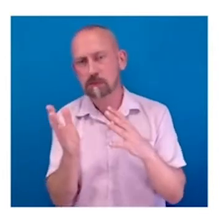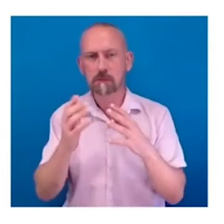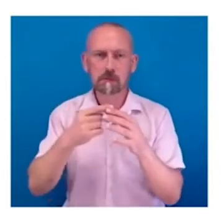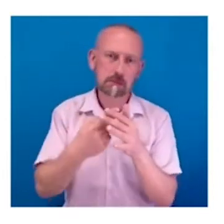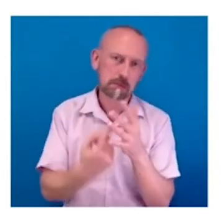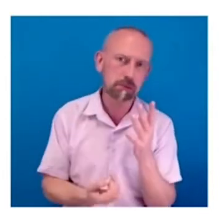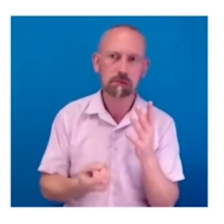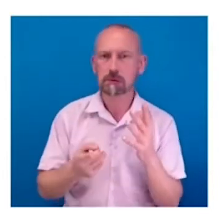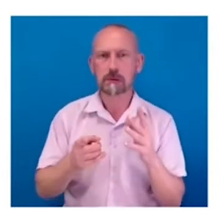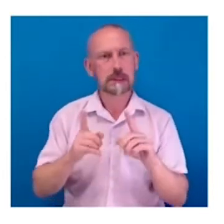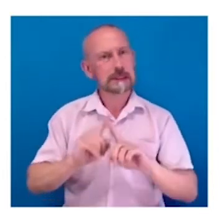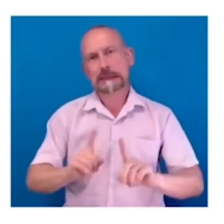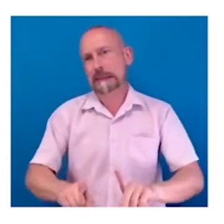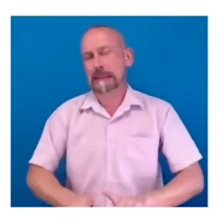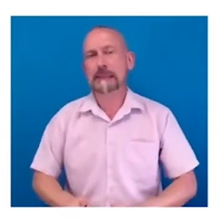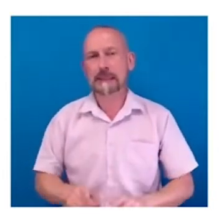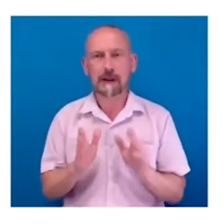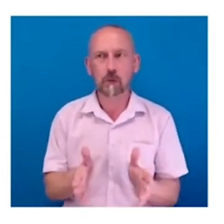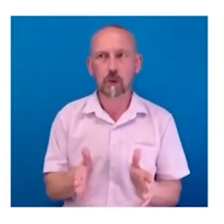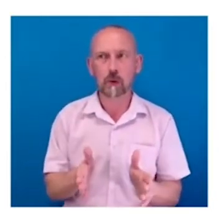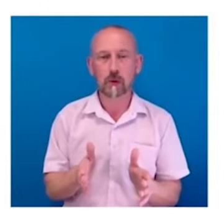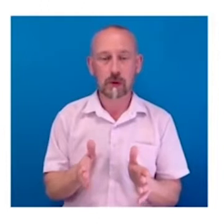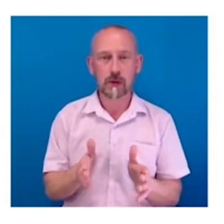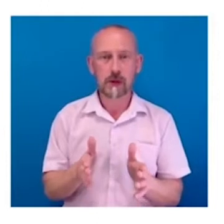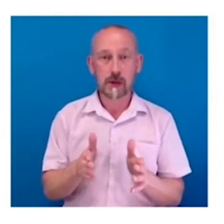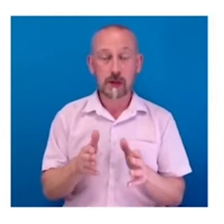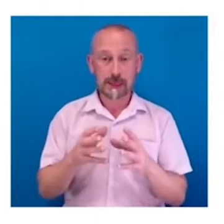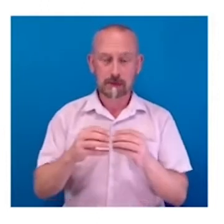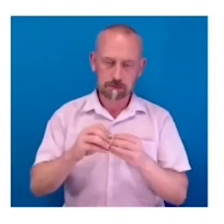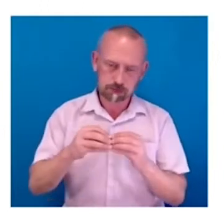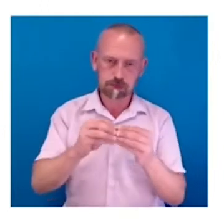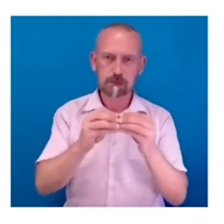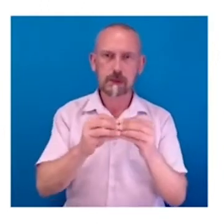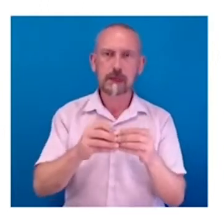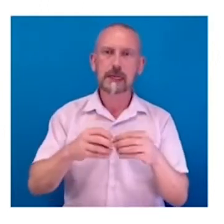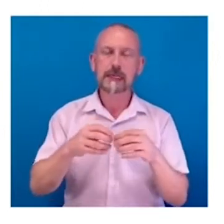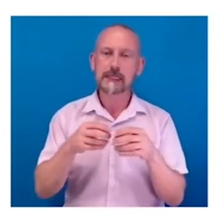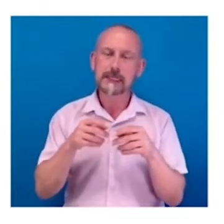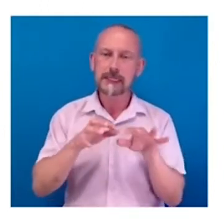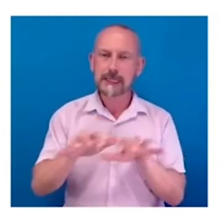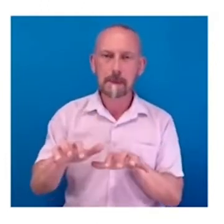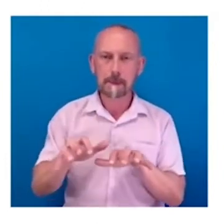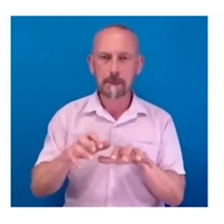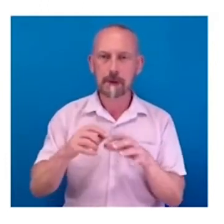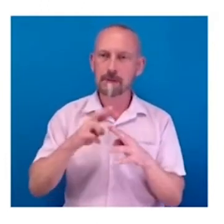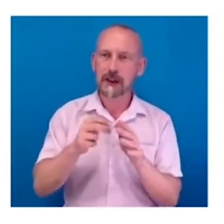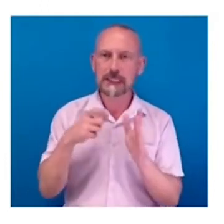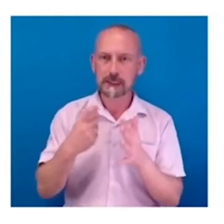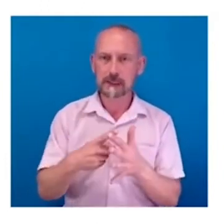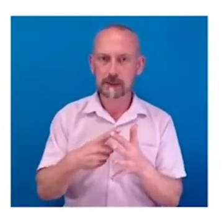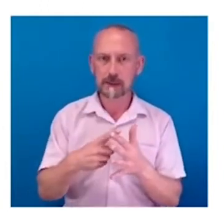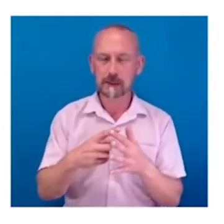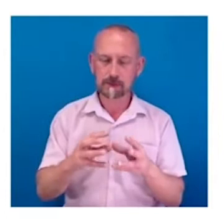characters. To then, in order to build that typeface system, which then allows the BBC